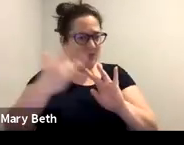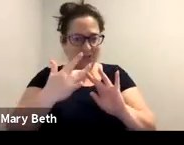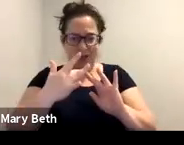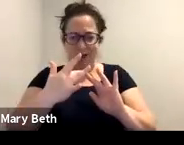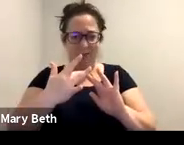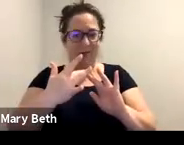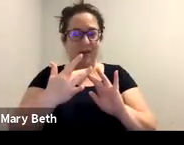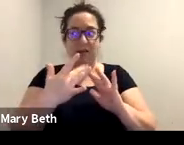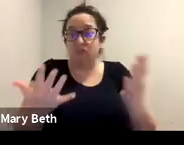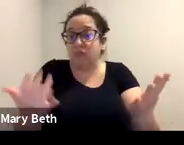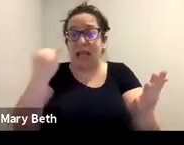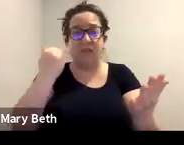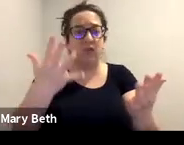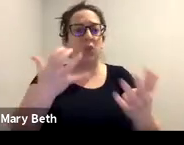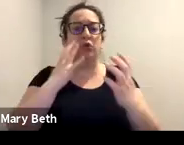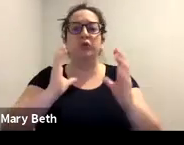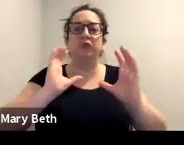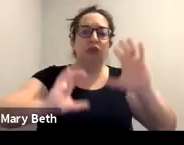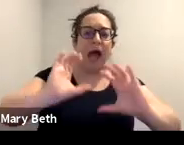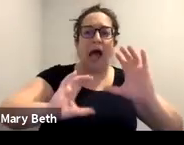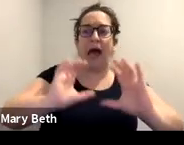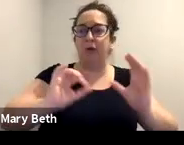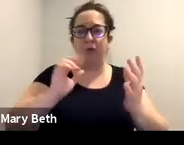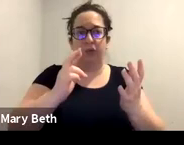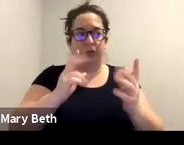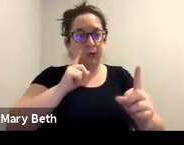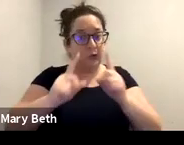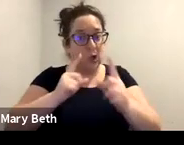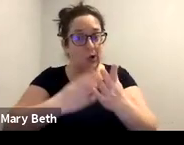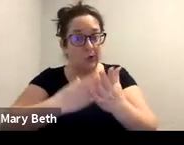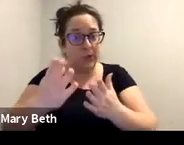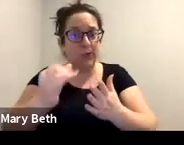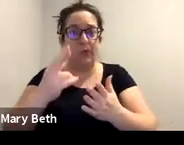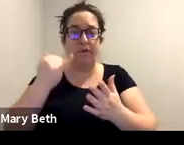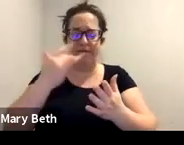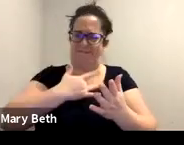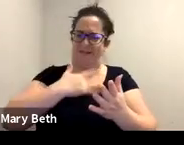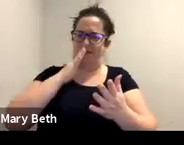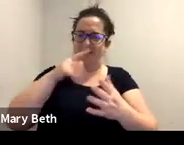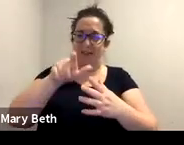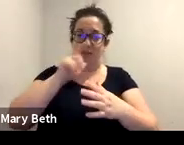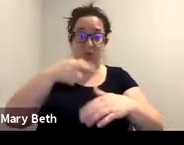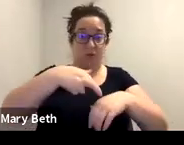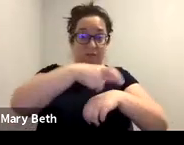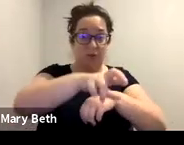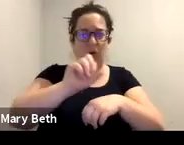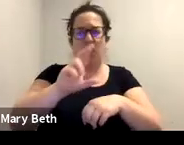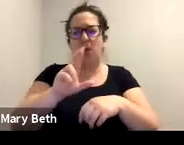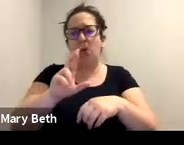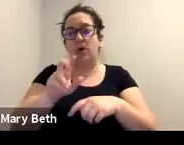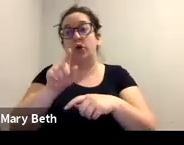you want to talk through, or you're wondering, um, if it's helpful to refer, or you're trying to get connected to legal services,